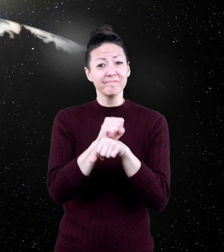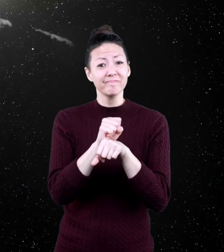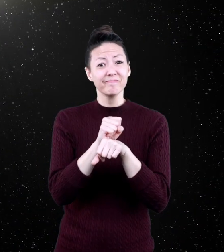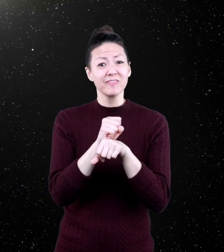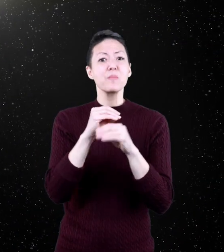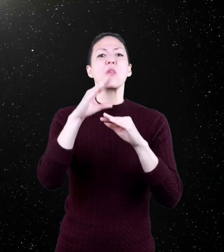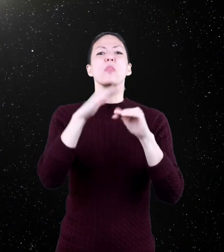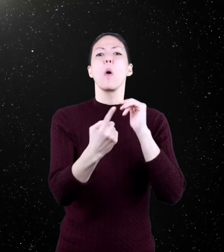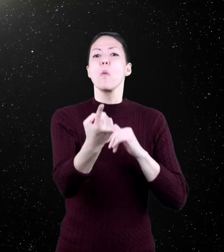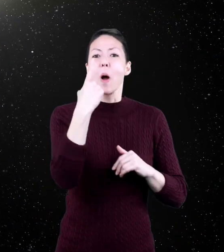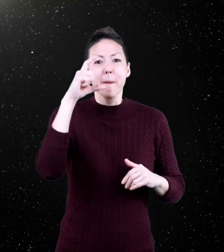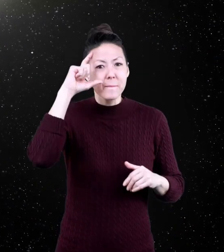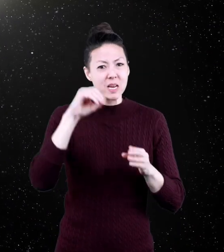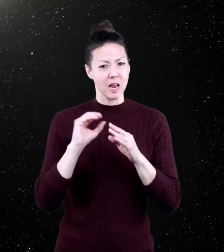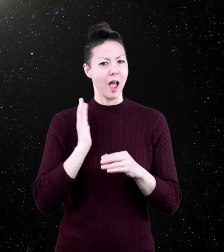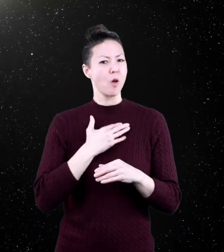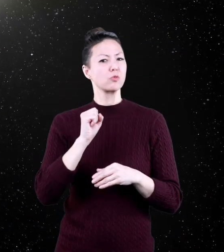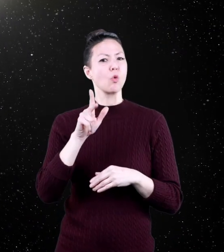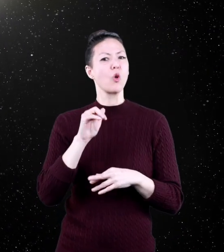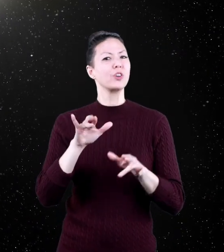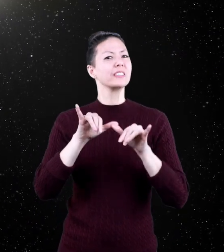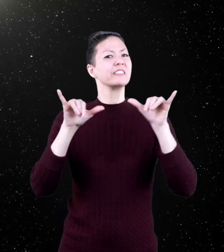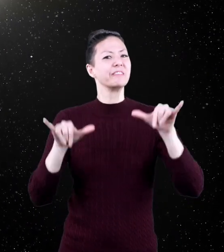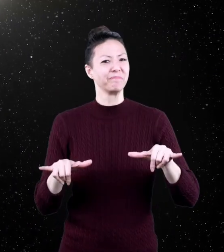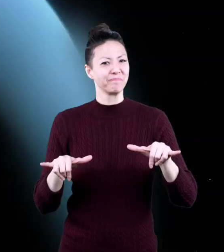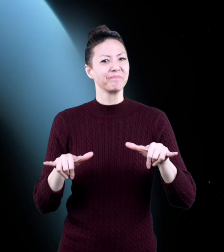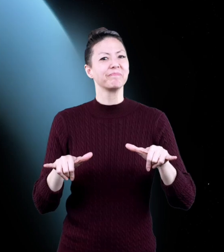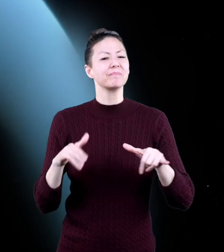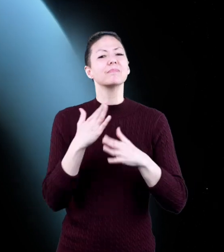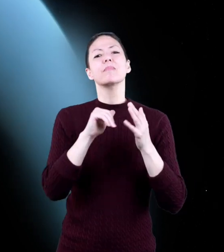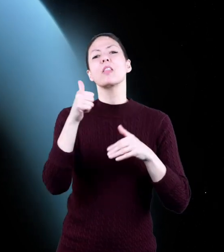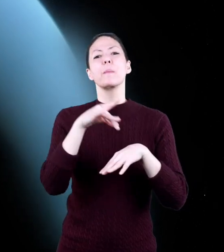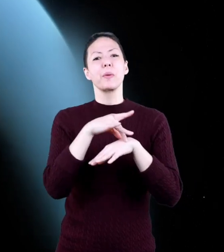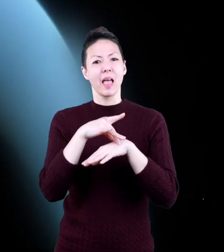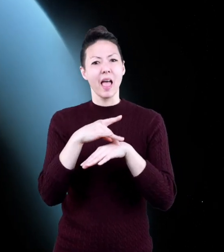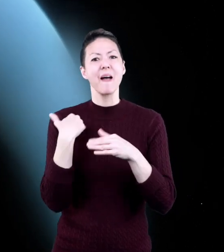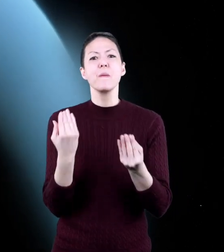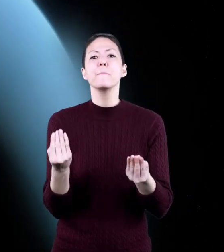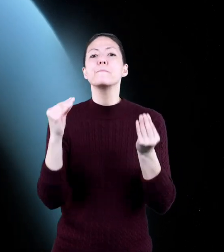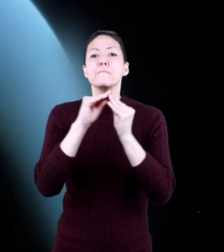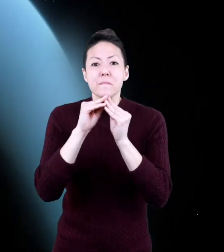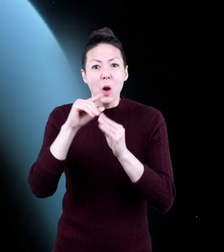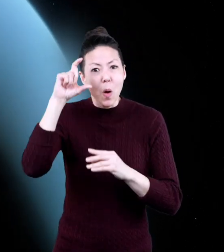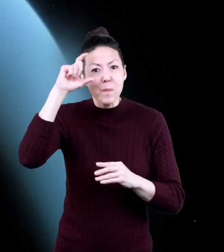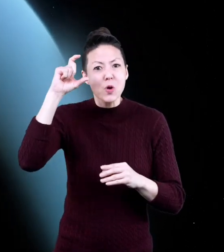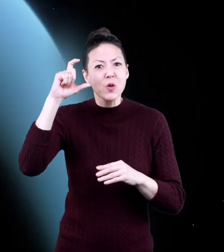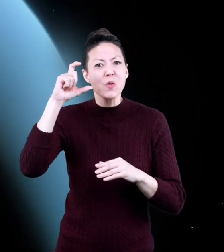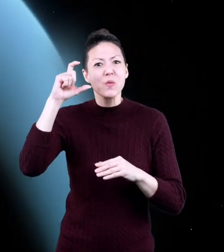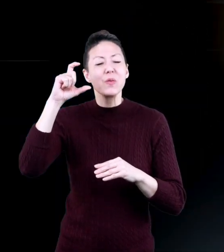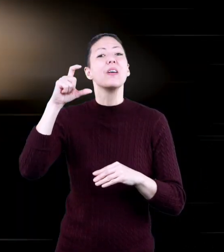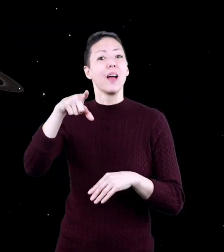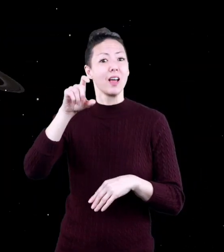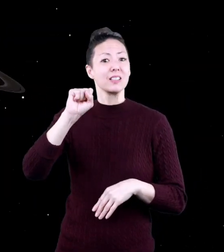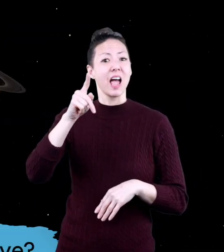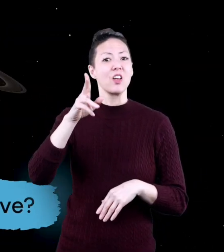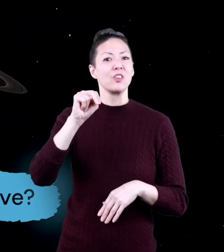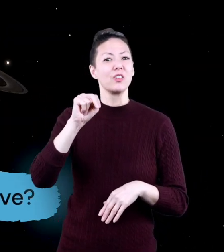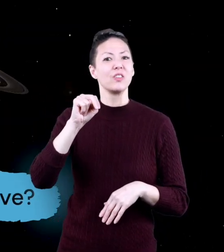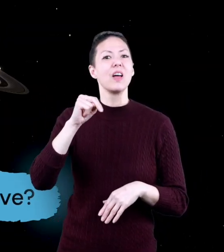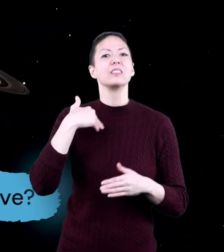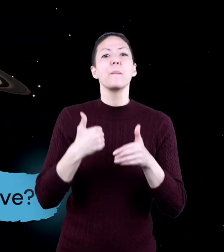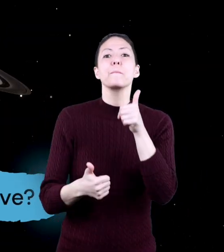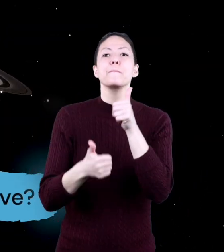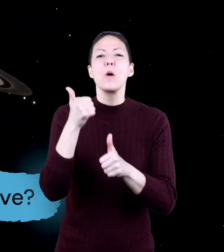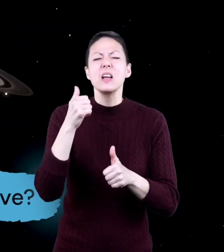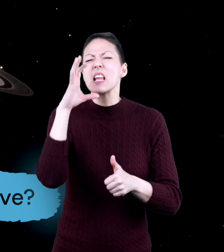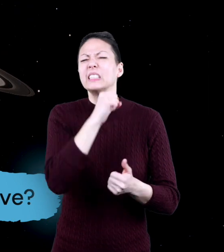There is more than one moon in our solar system. Some of the other planets have moons as well. And Saturn has the